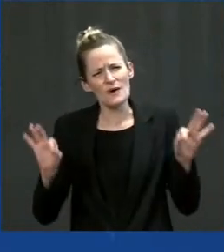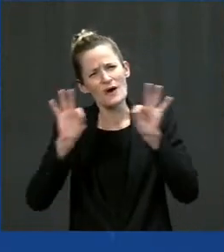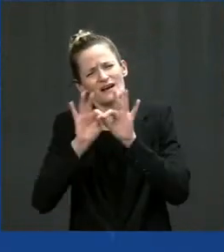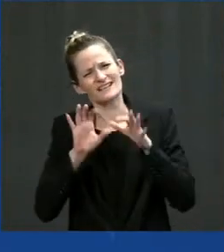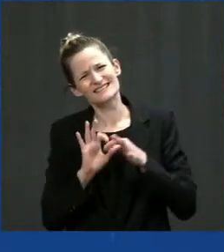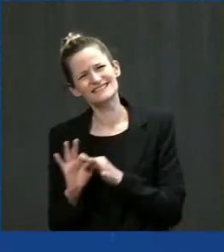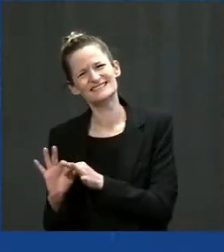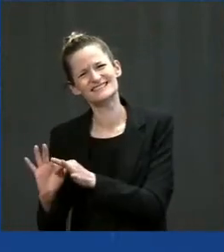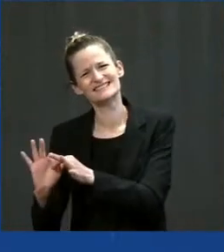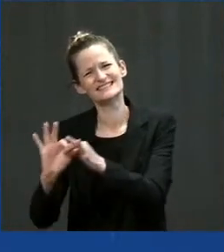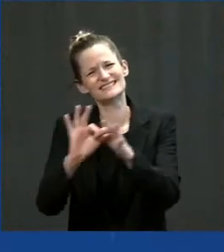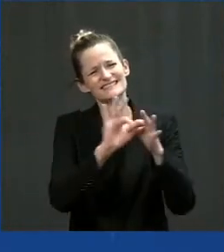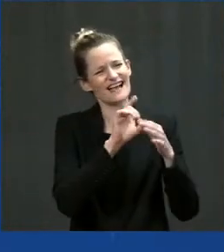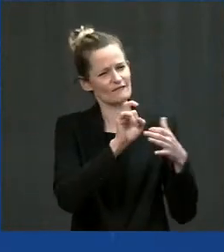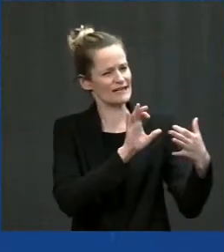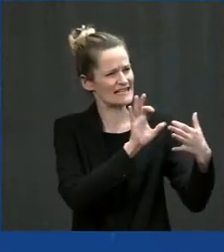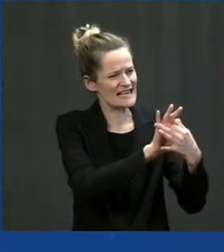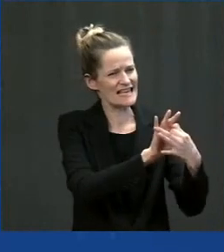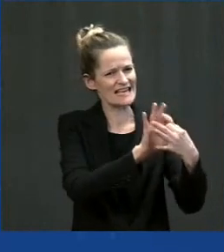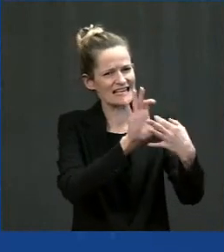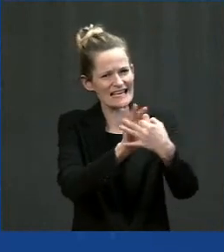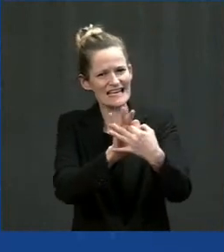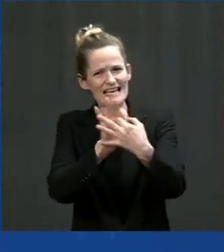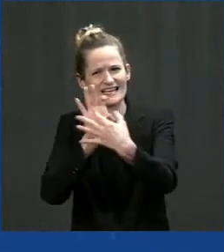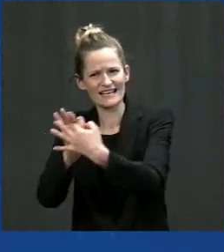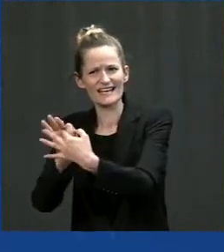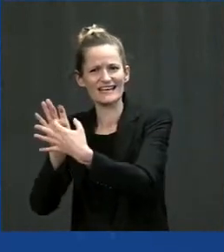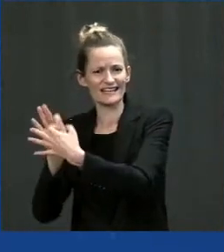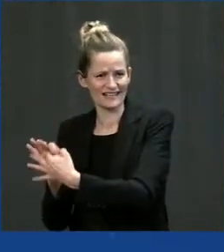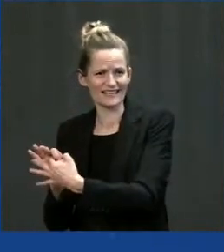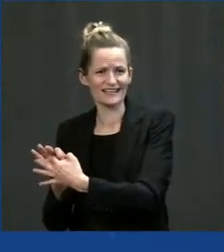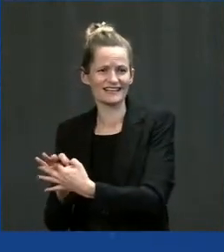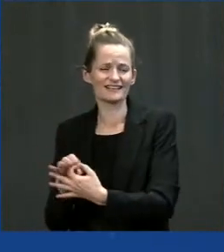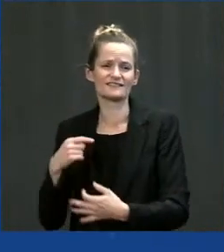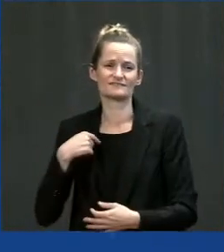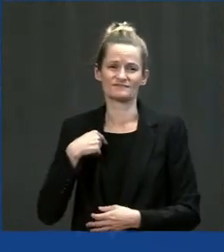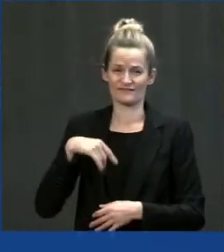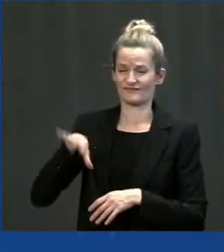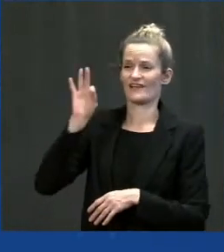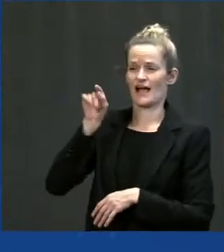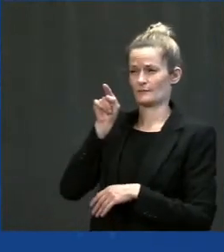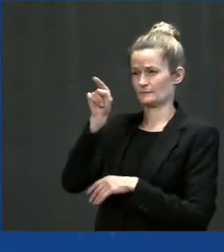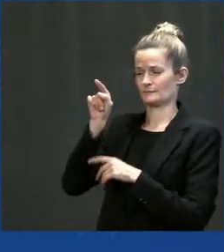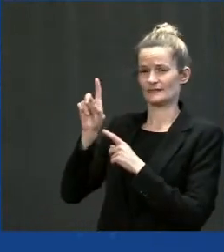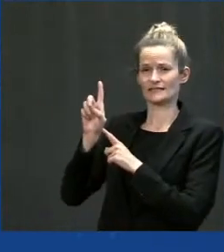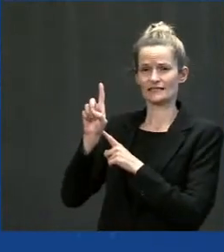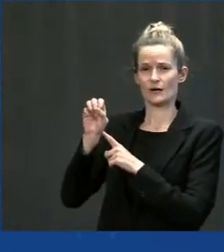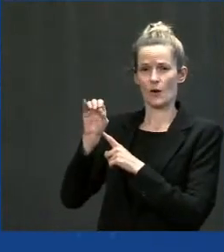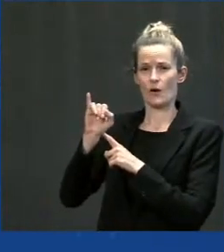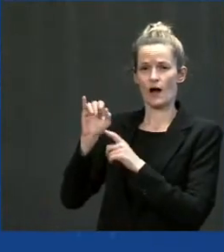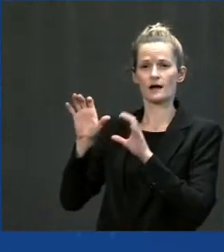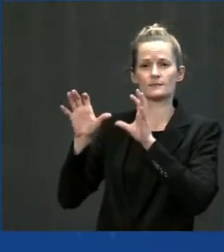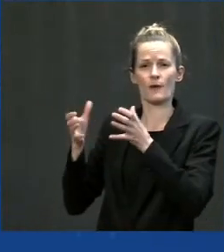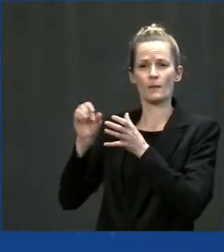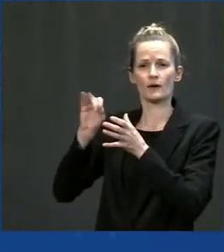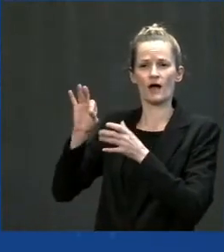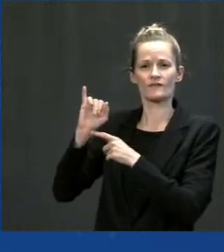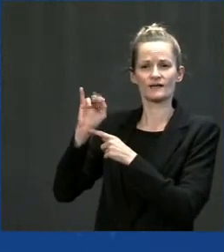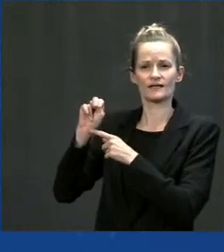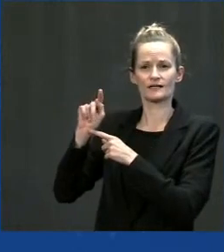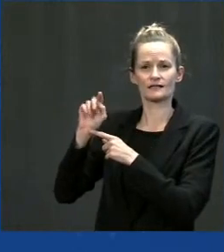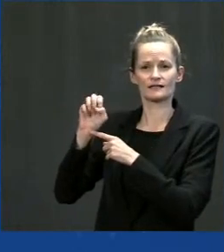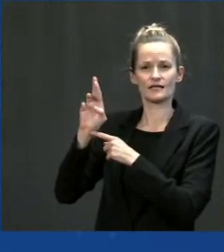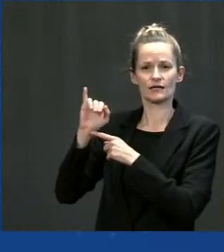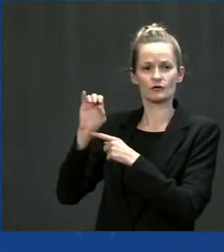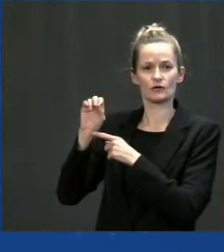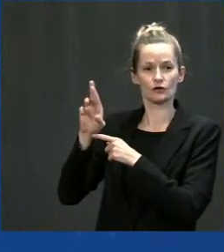used the Department of Interior grant, and we found that 35 of our communities lacked connectivity. But we went right to